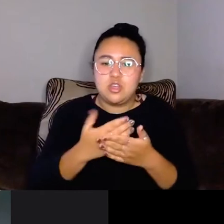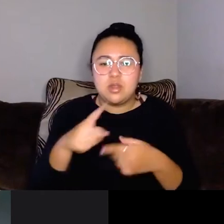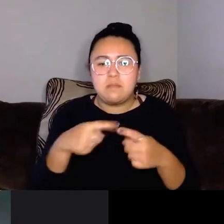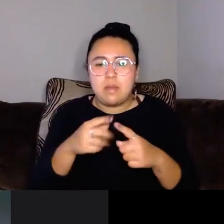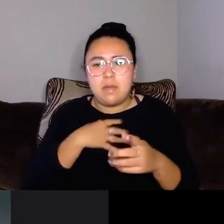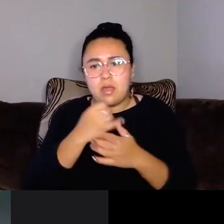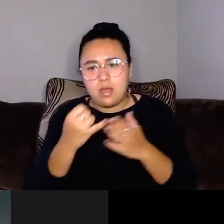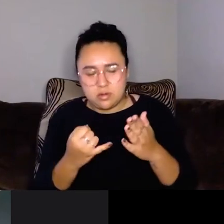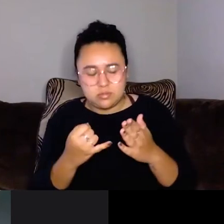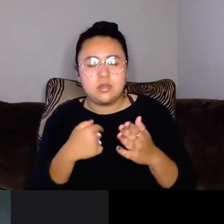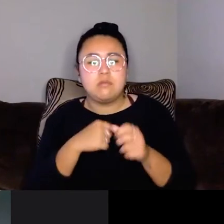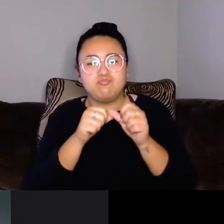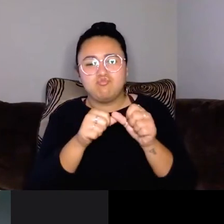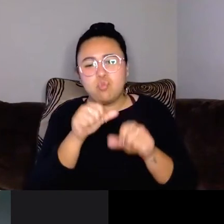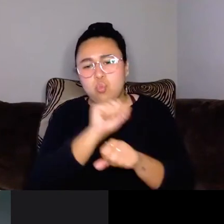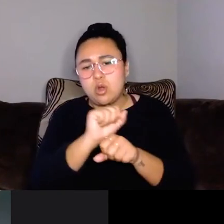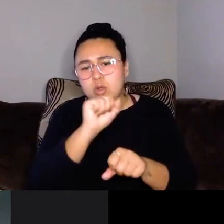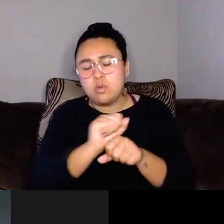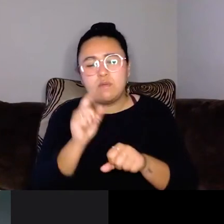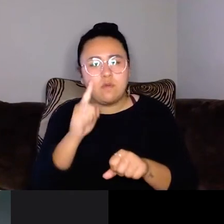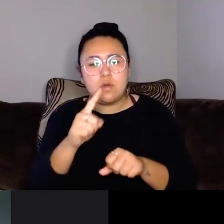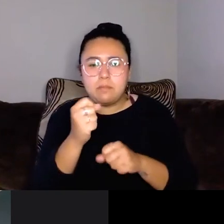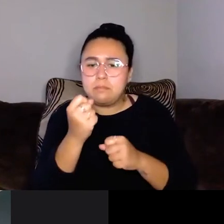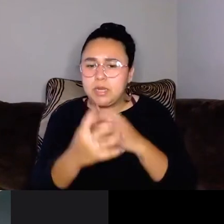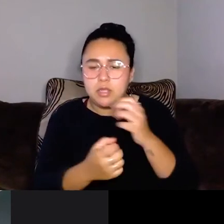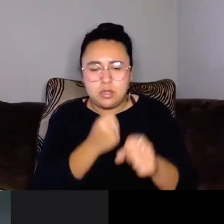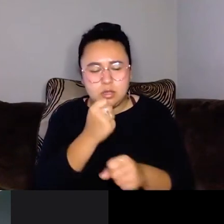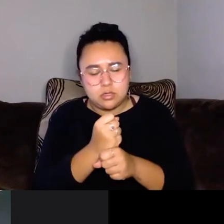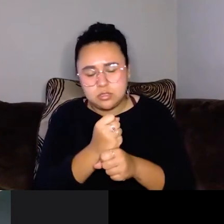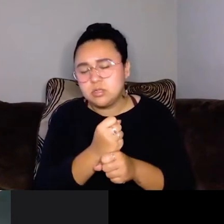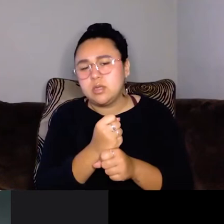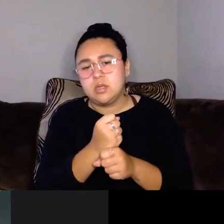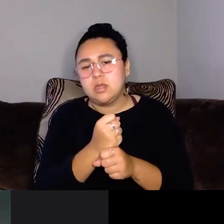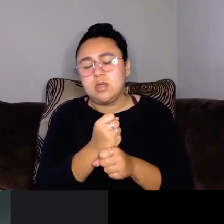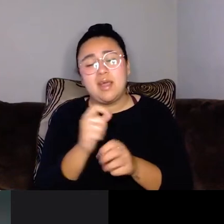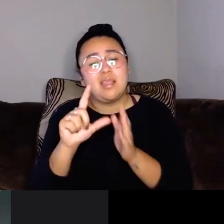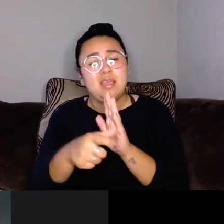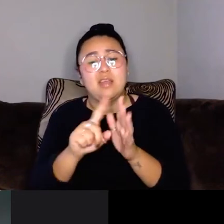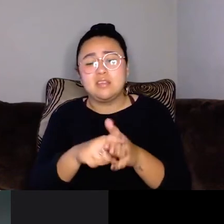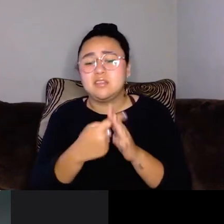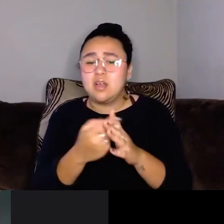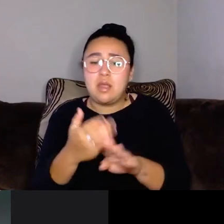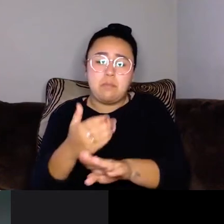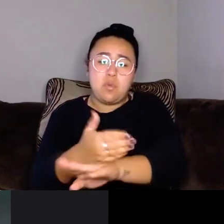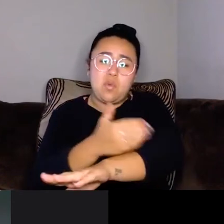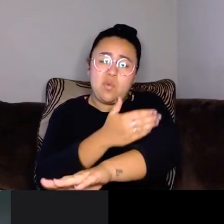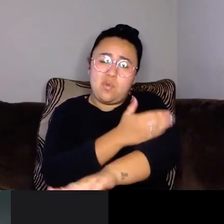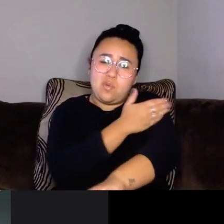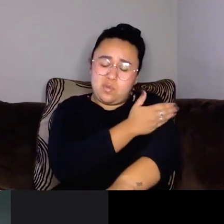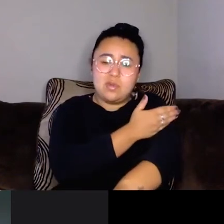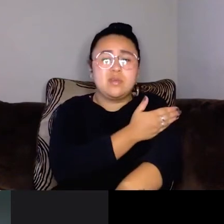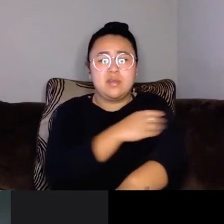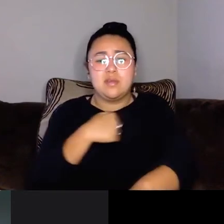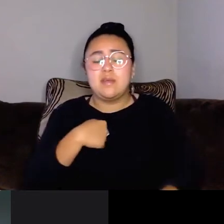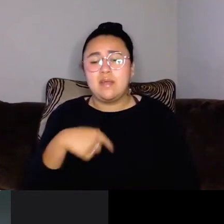so I just kept working at it for years and eventually started getting a little bit better. And I found I had a